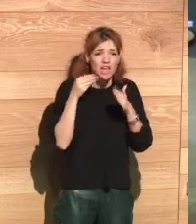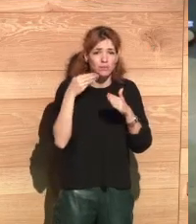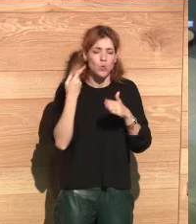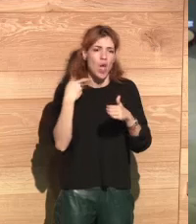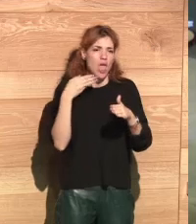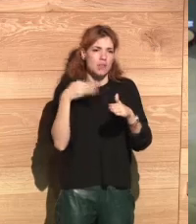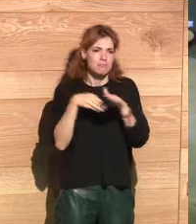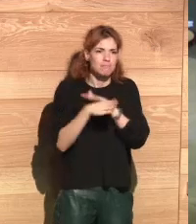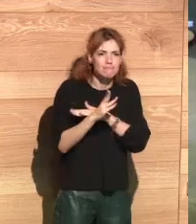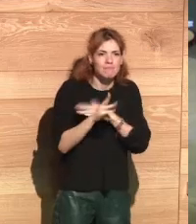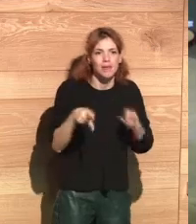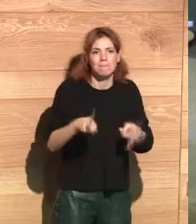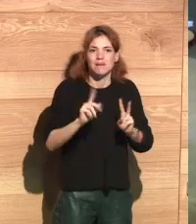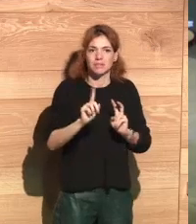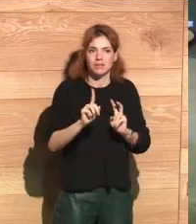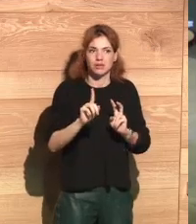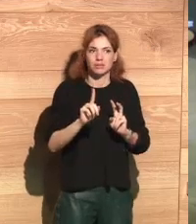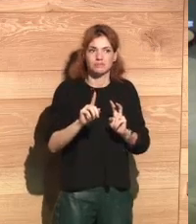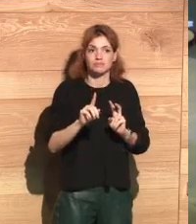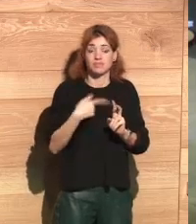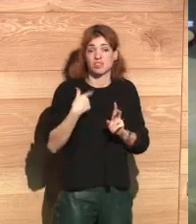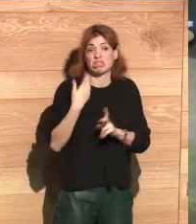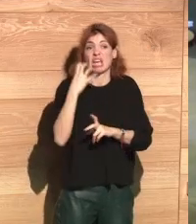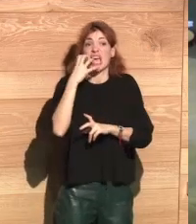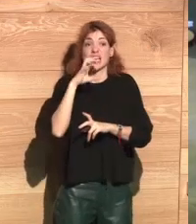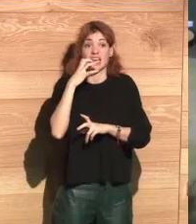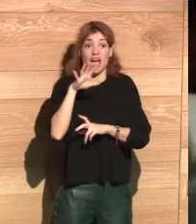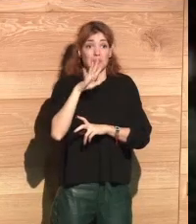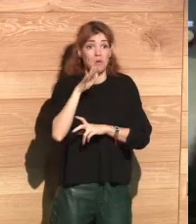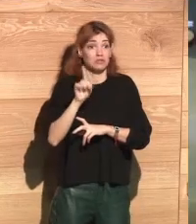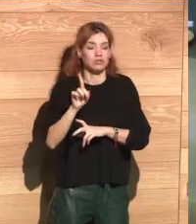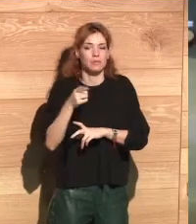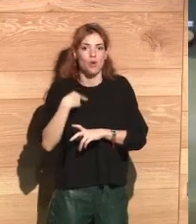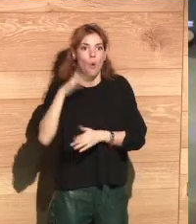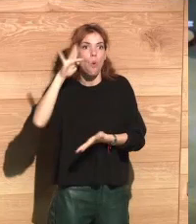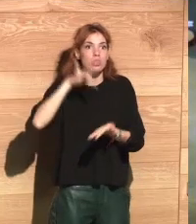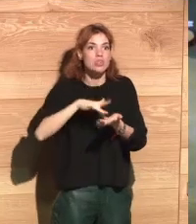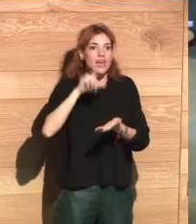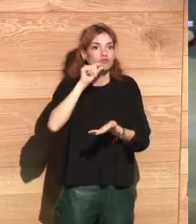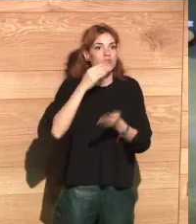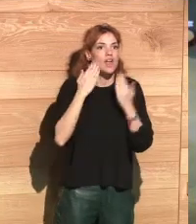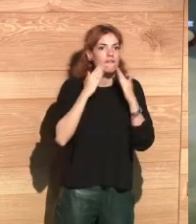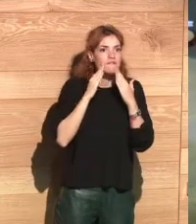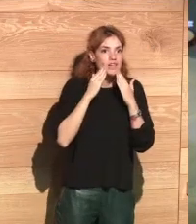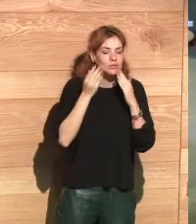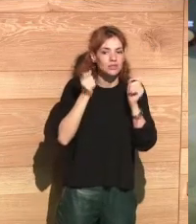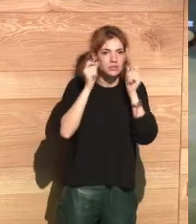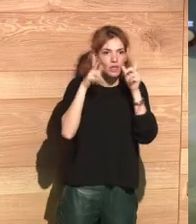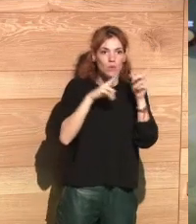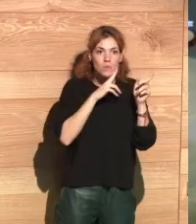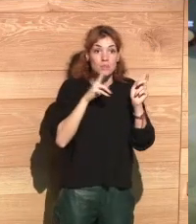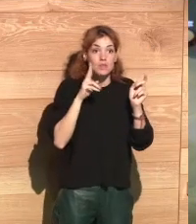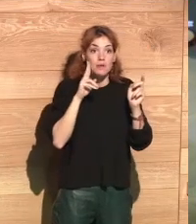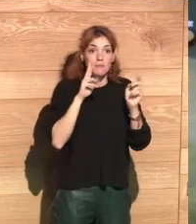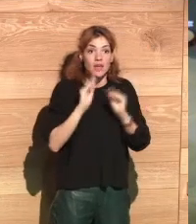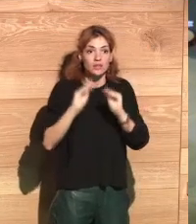her to get into Twitter or Facebook until she turned 14. And she didn't complain about that. But when she did,